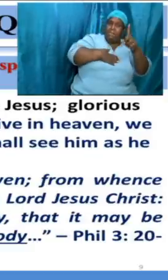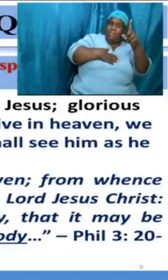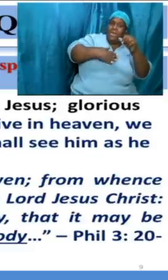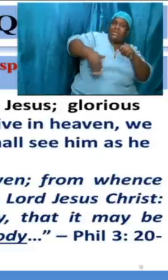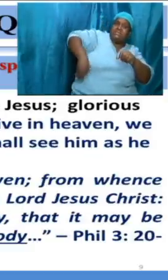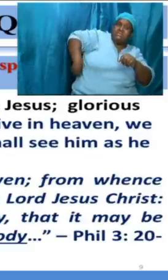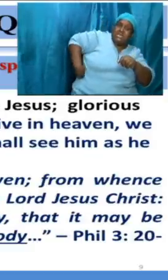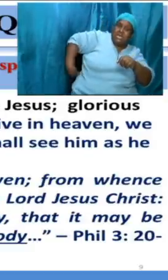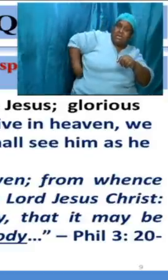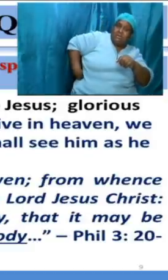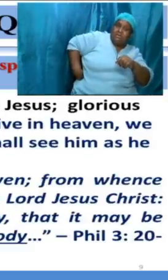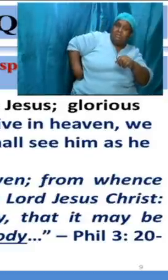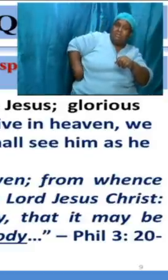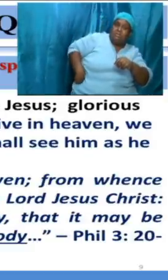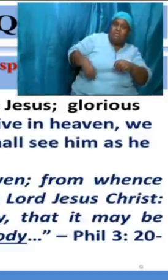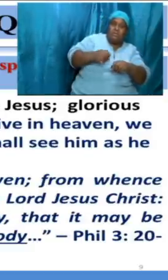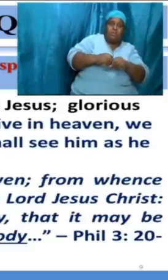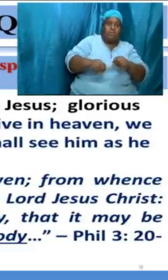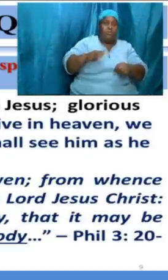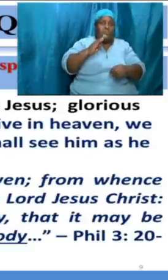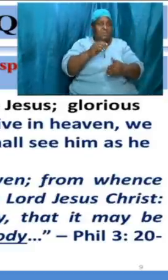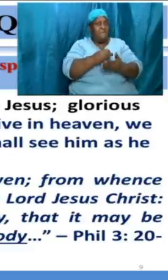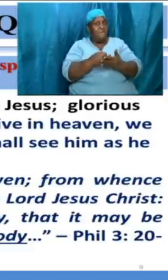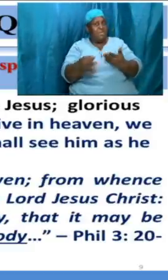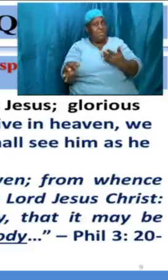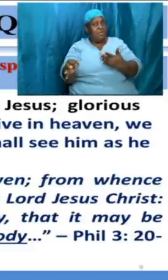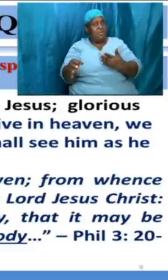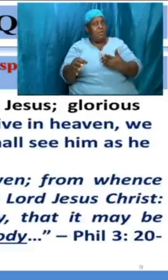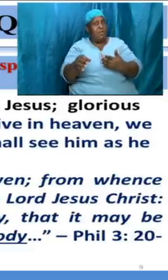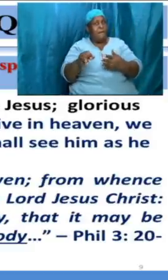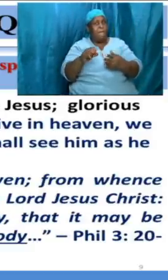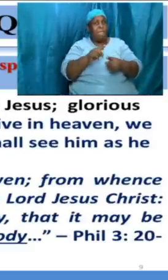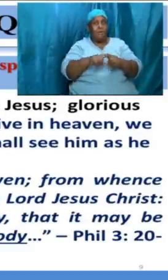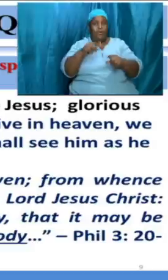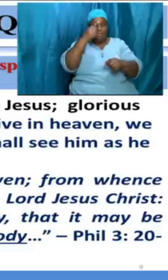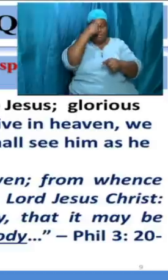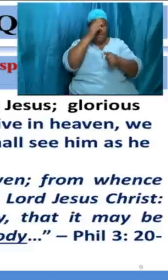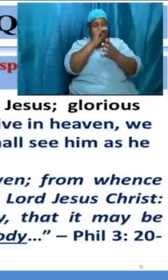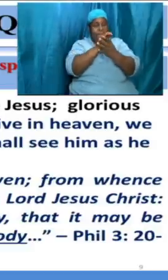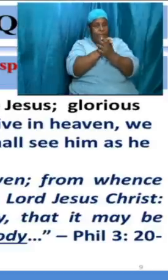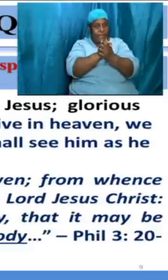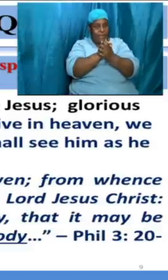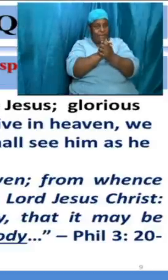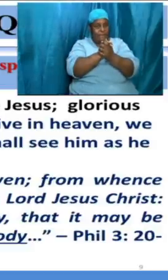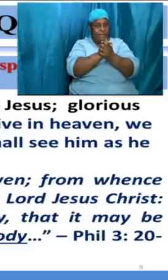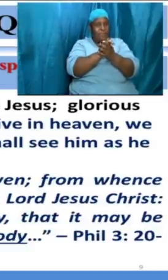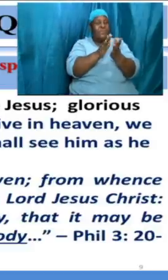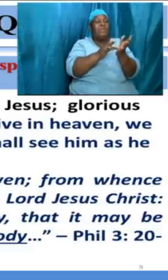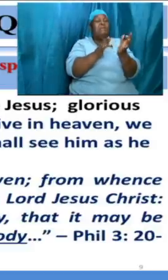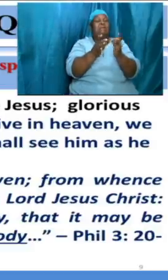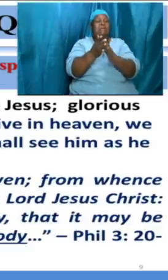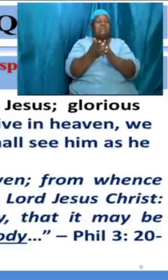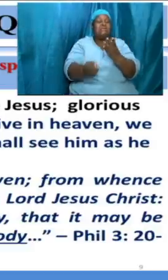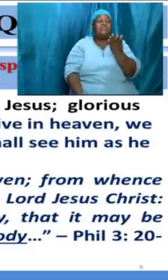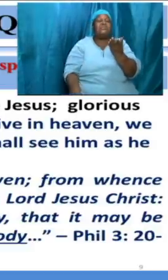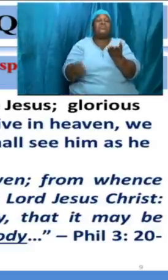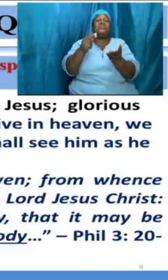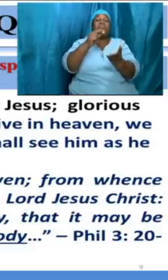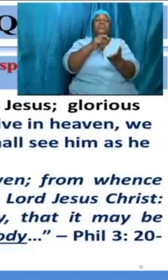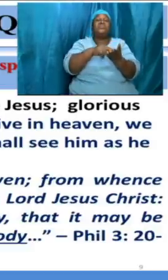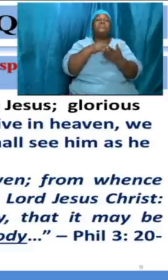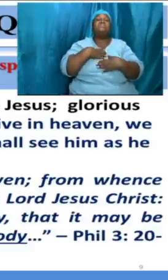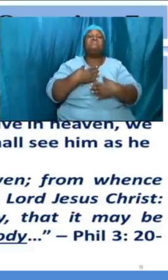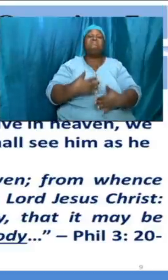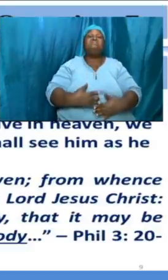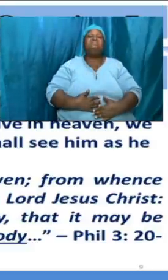faithless but believing jesus in his resurrected state in as